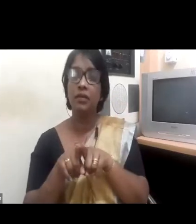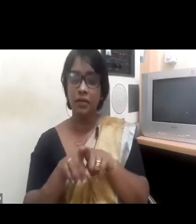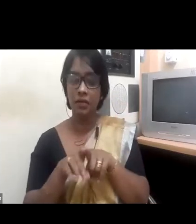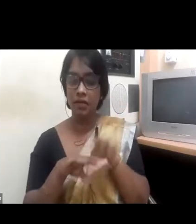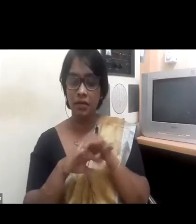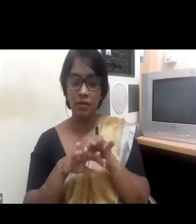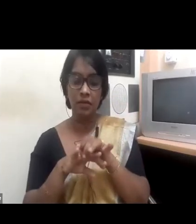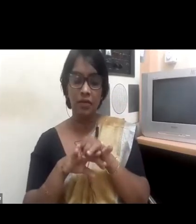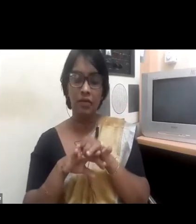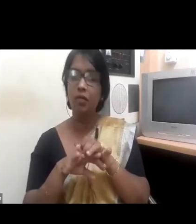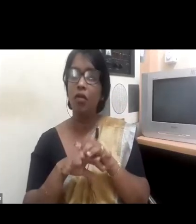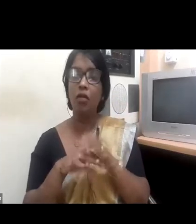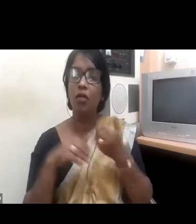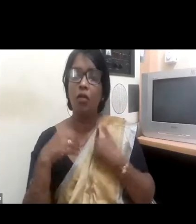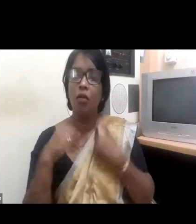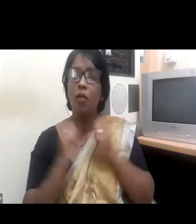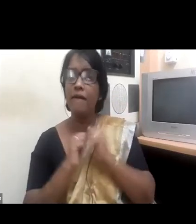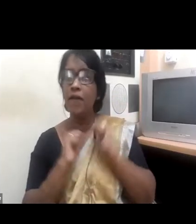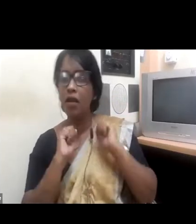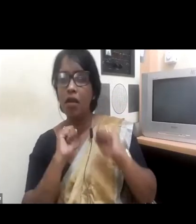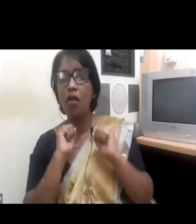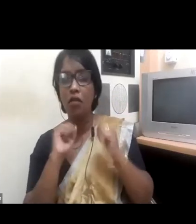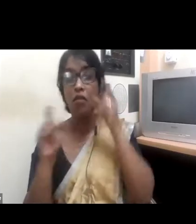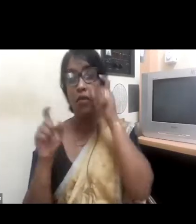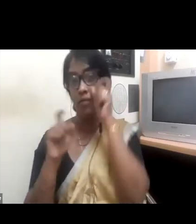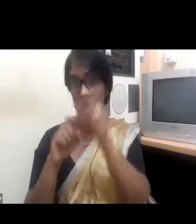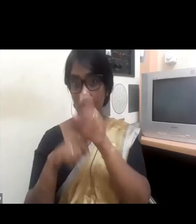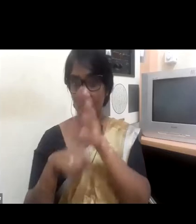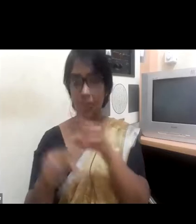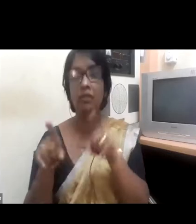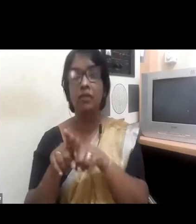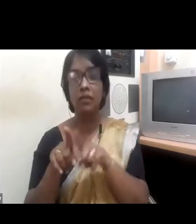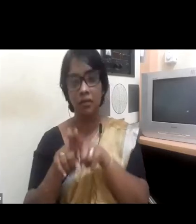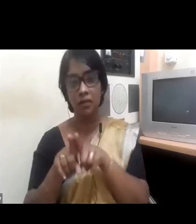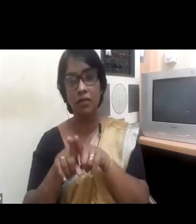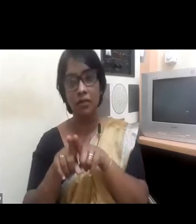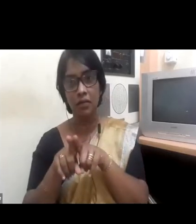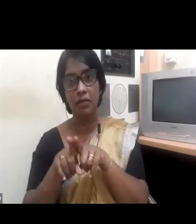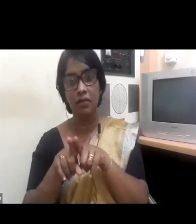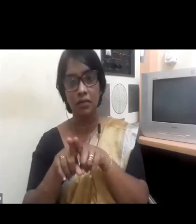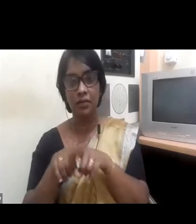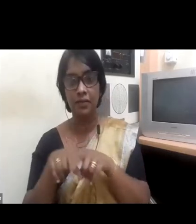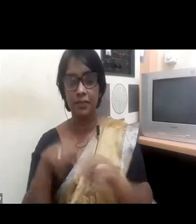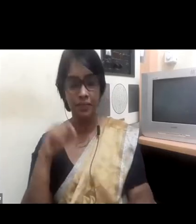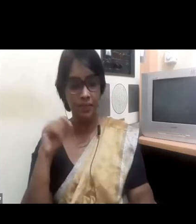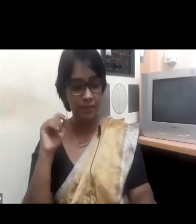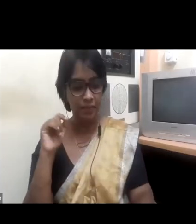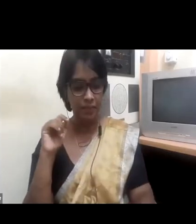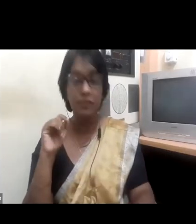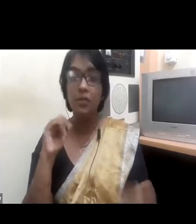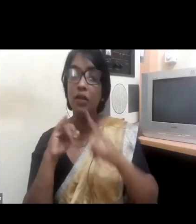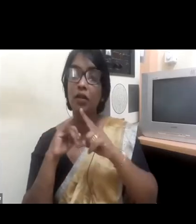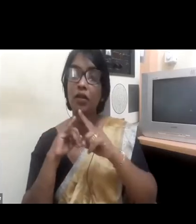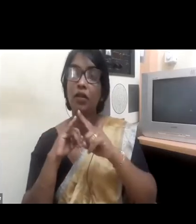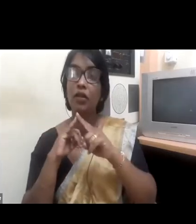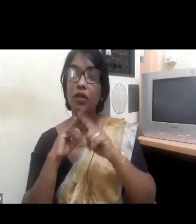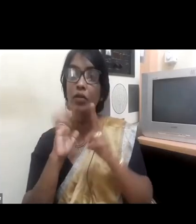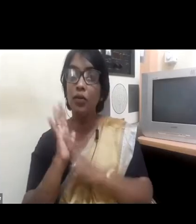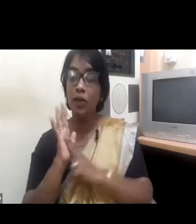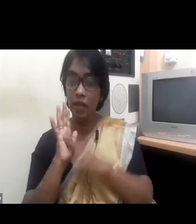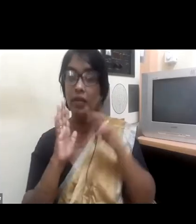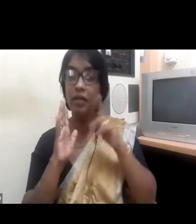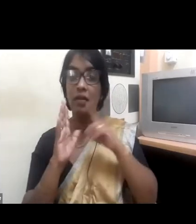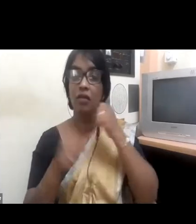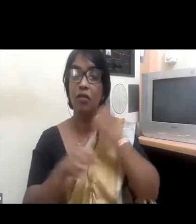As mentioned by Sanda Giambor, Executive Director of the United Nations Global Compact at the opening plenary,